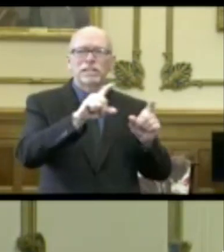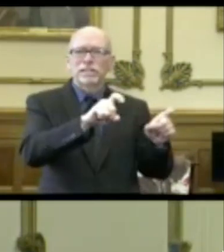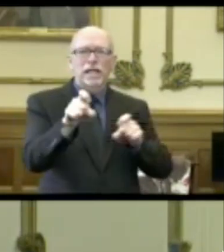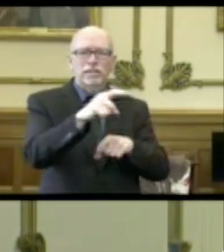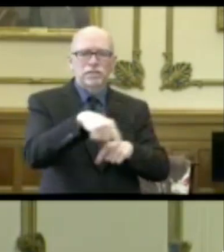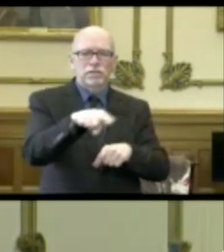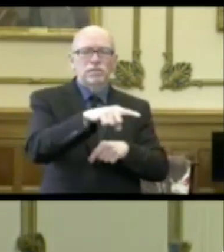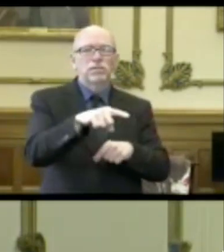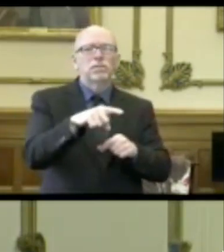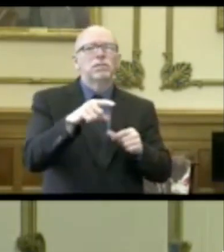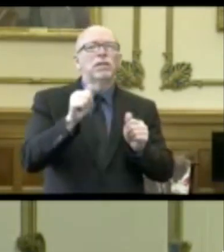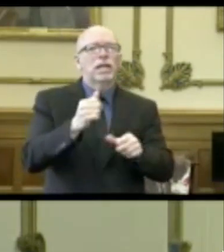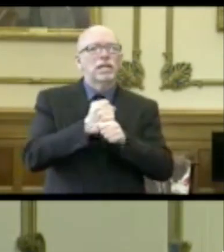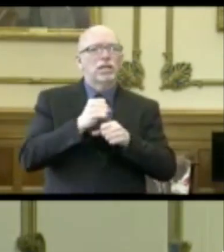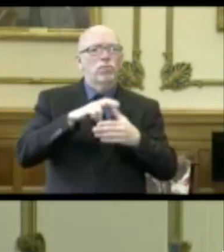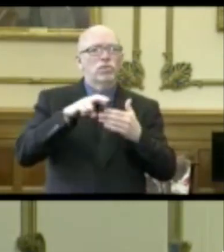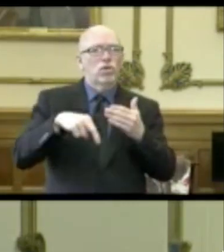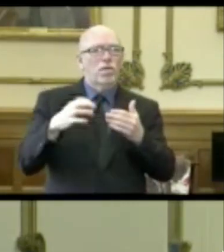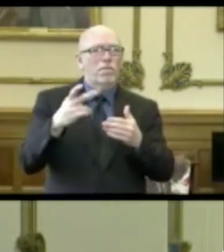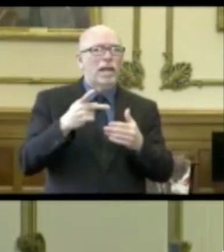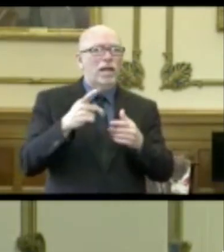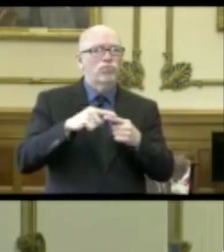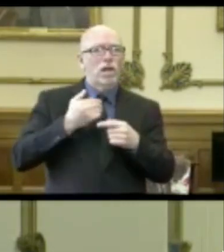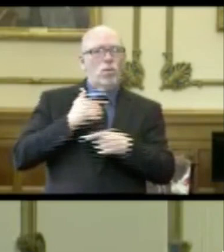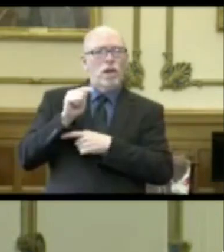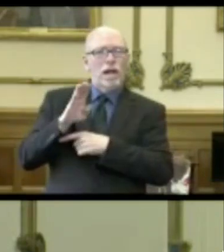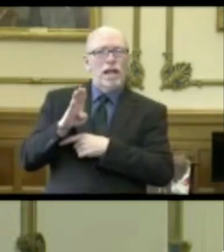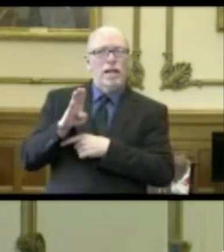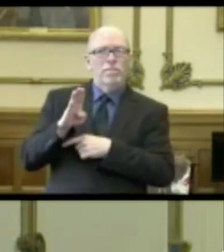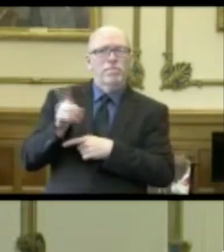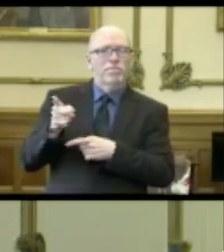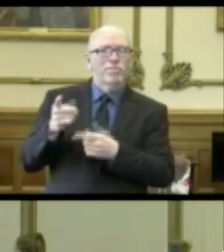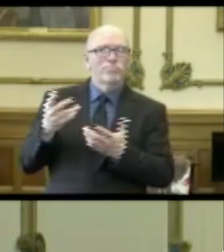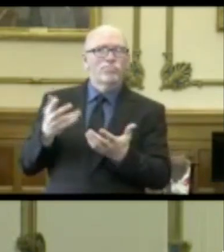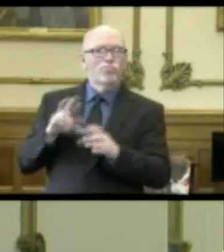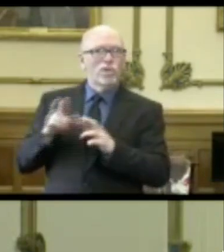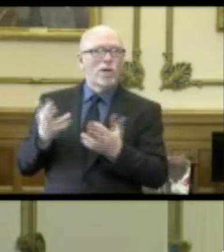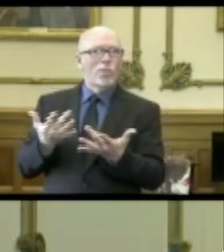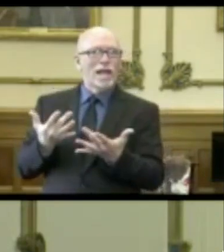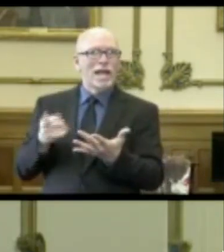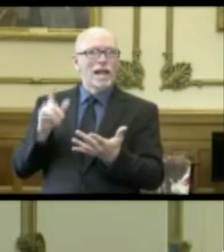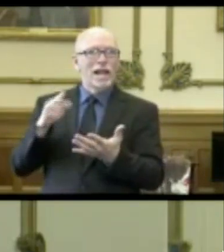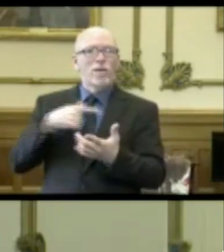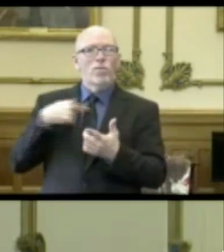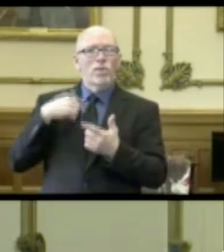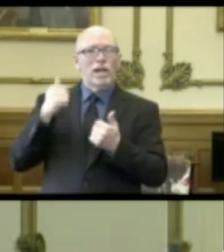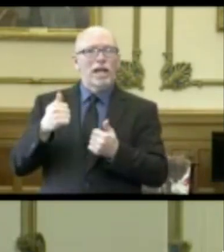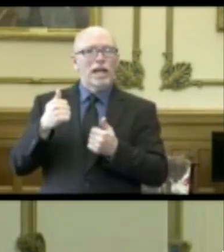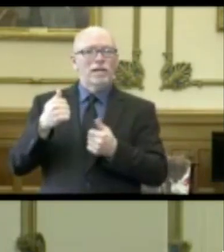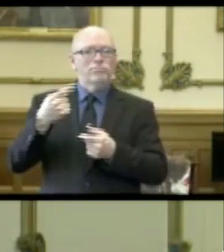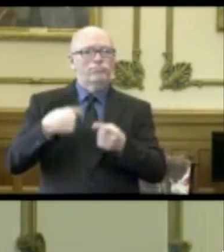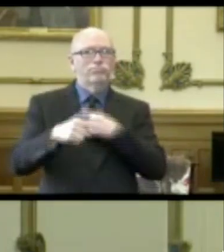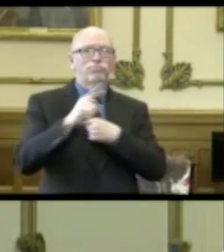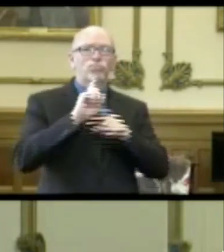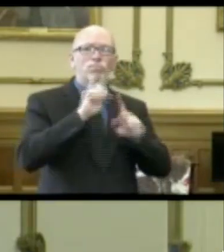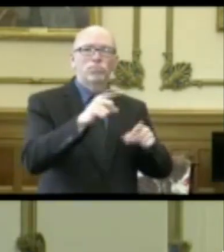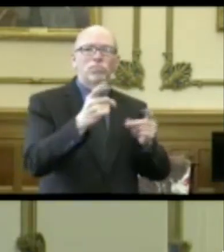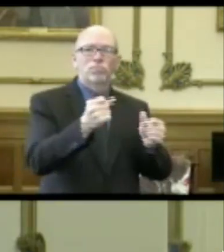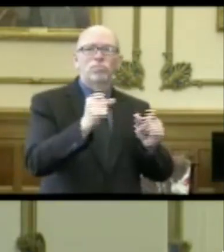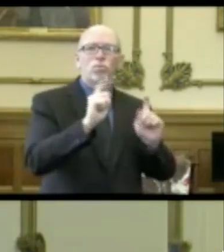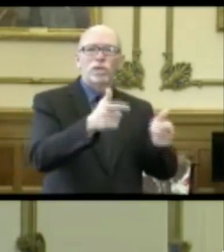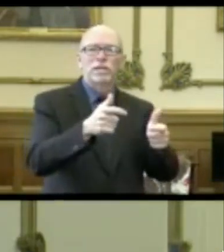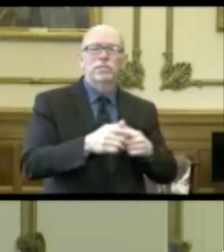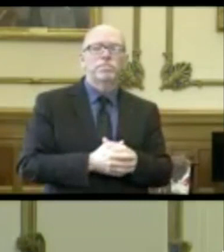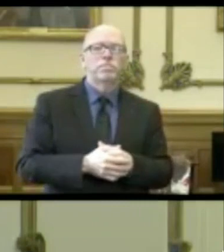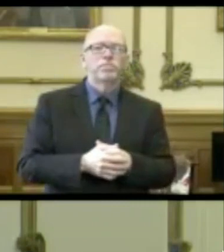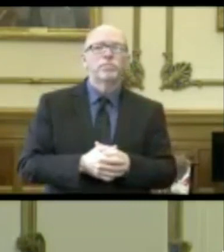and then we're able to get those results back to our lab, which is waiting so that we can turn around those results really quickly. In